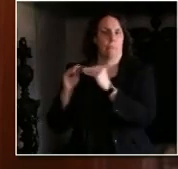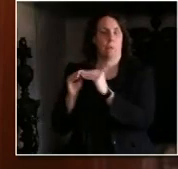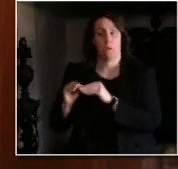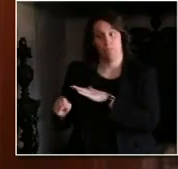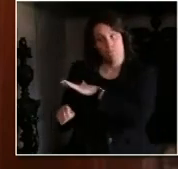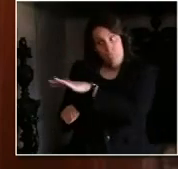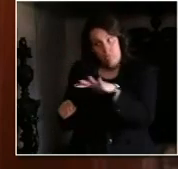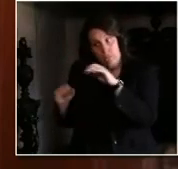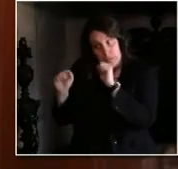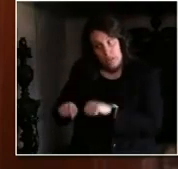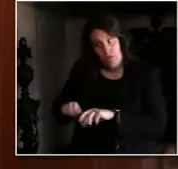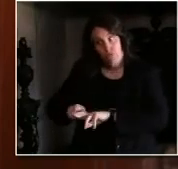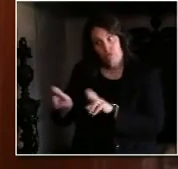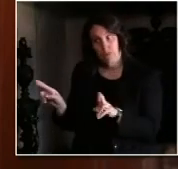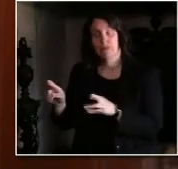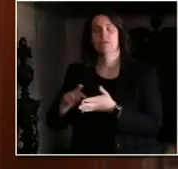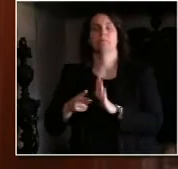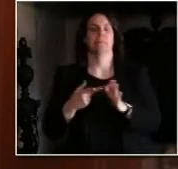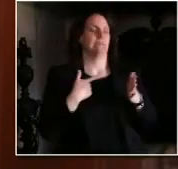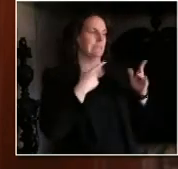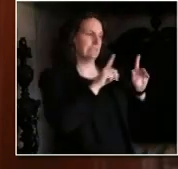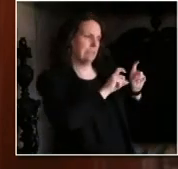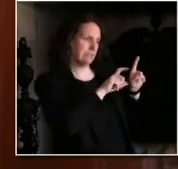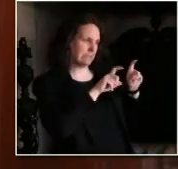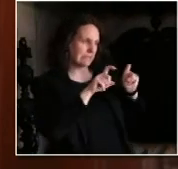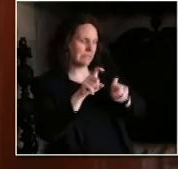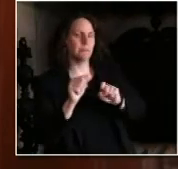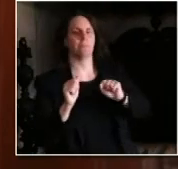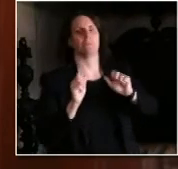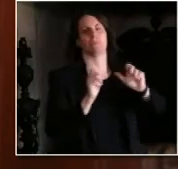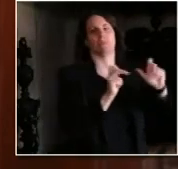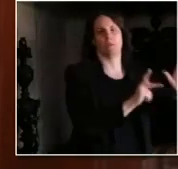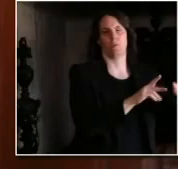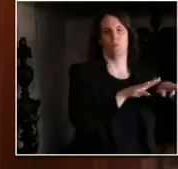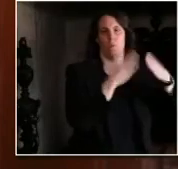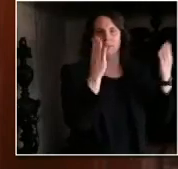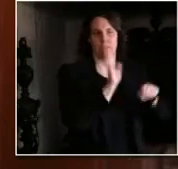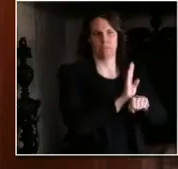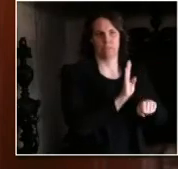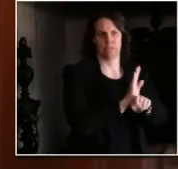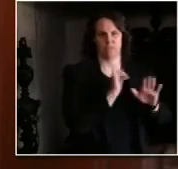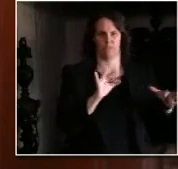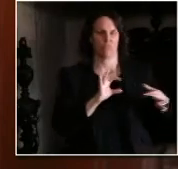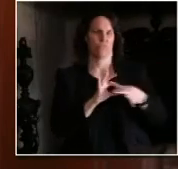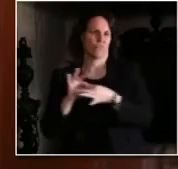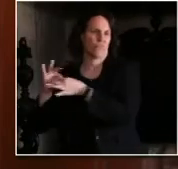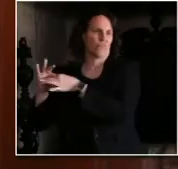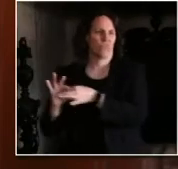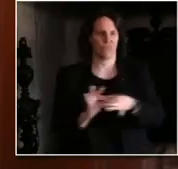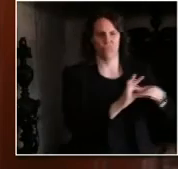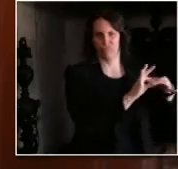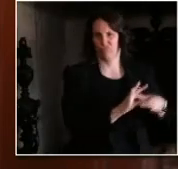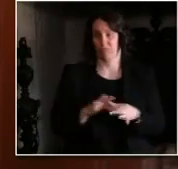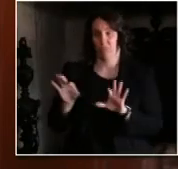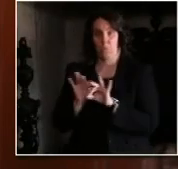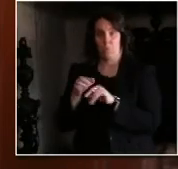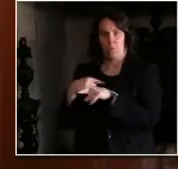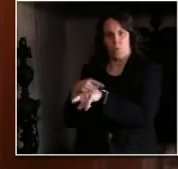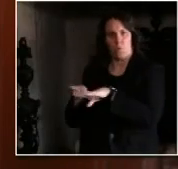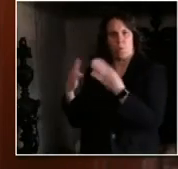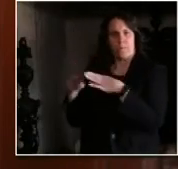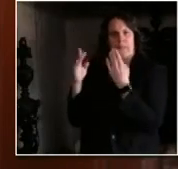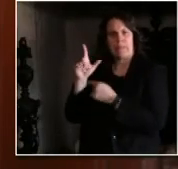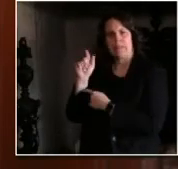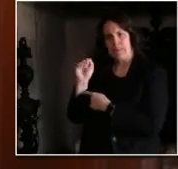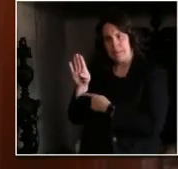strong public-private partnerships that will serve all of Wisconsin. In order to support a dramatic increase